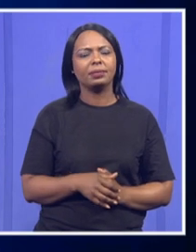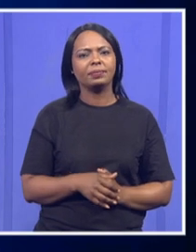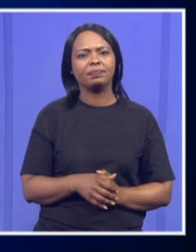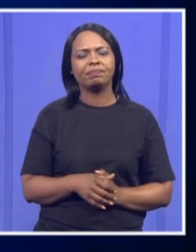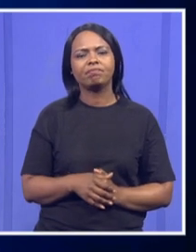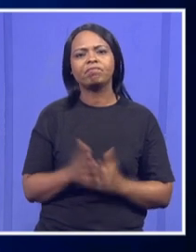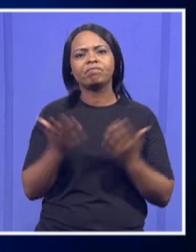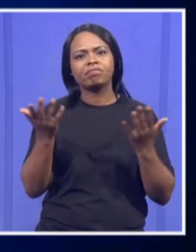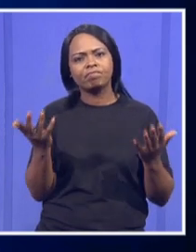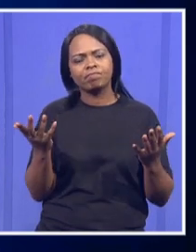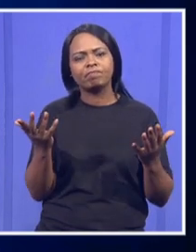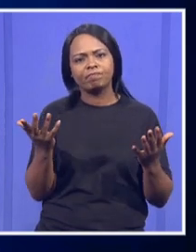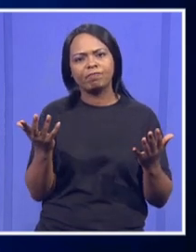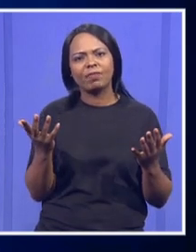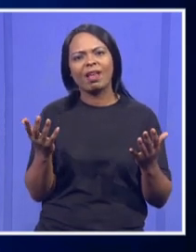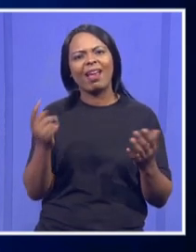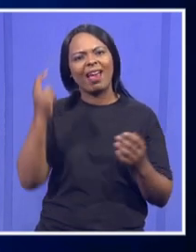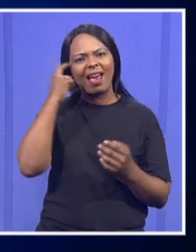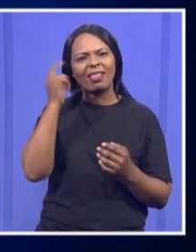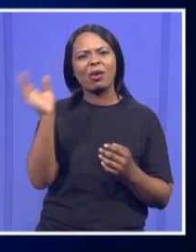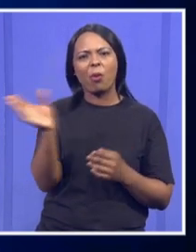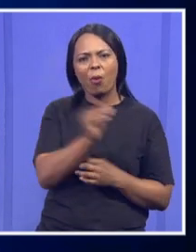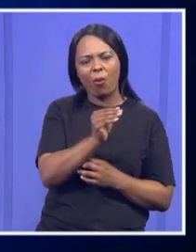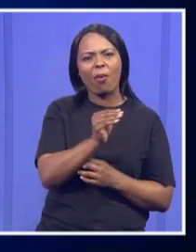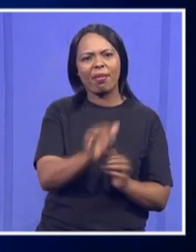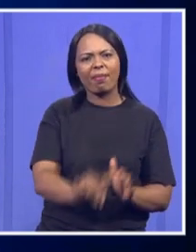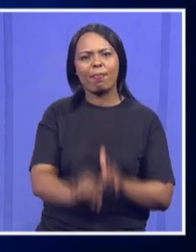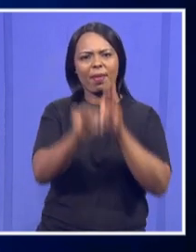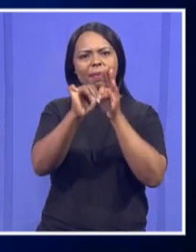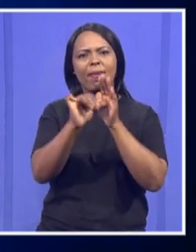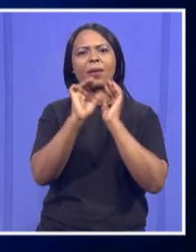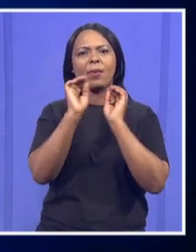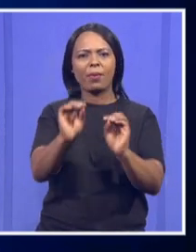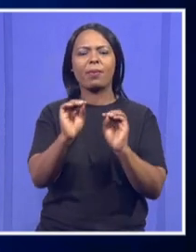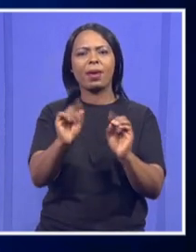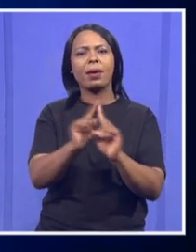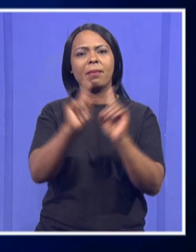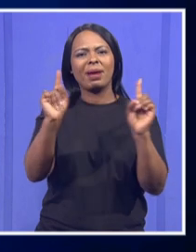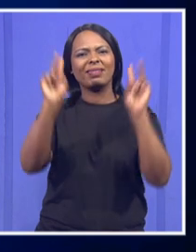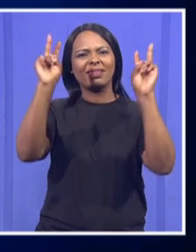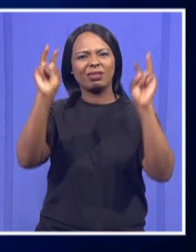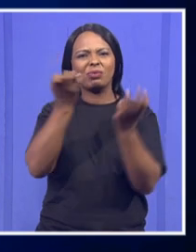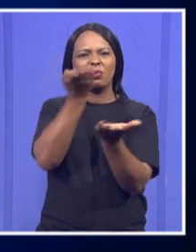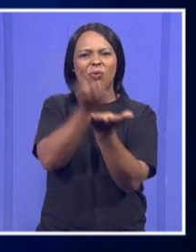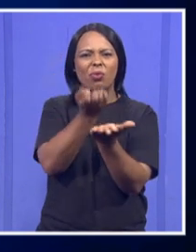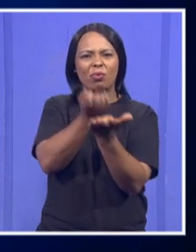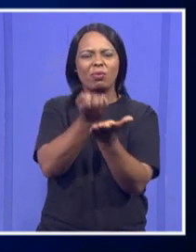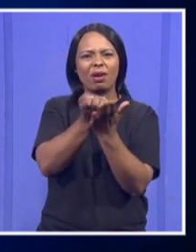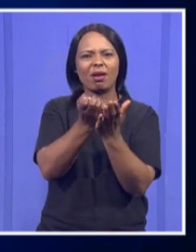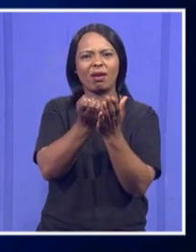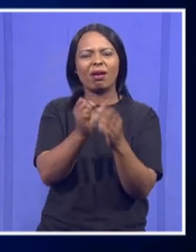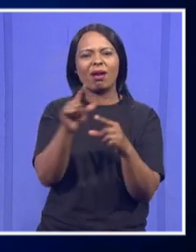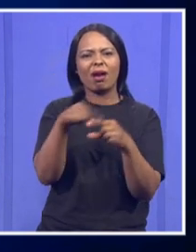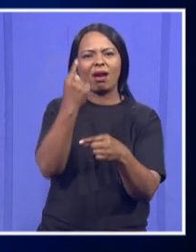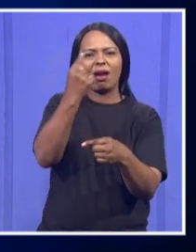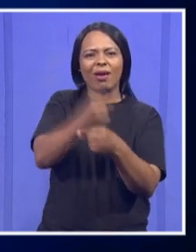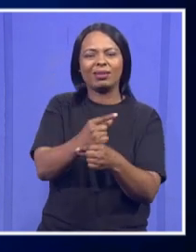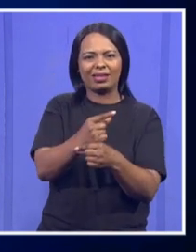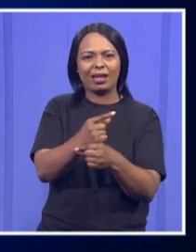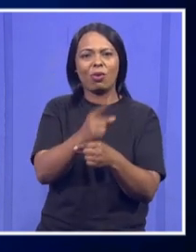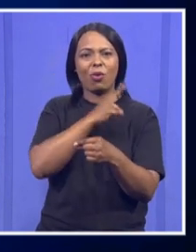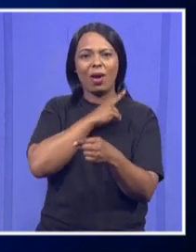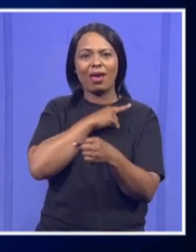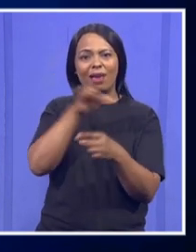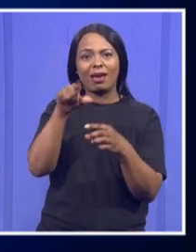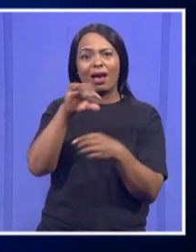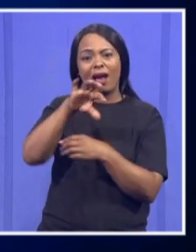Well, all of them are important, but I think the equation of economy of Hauden as an economic hub, I think it's one of the most